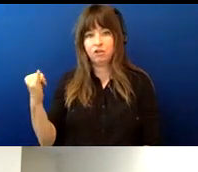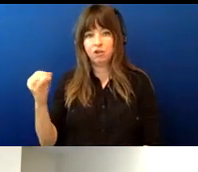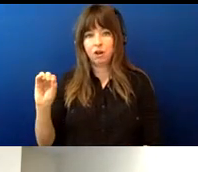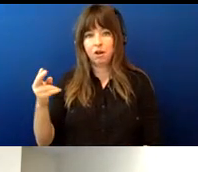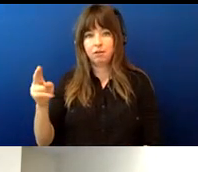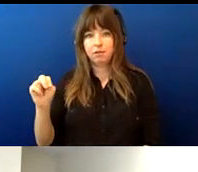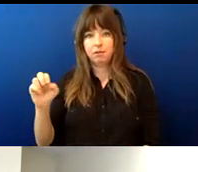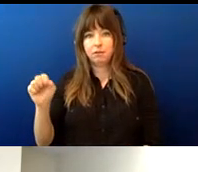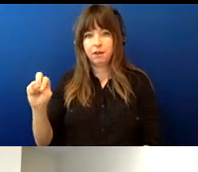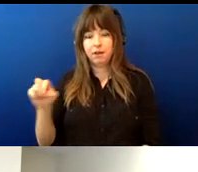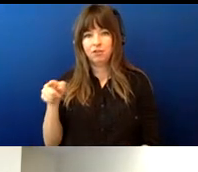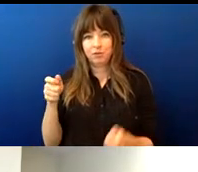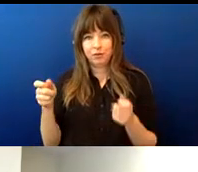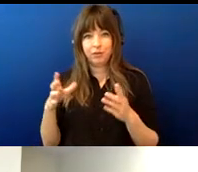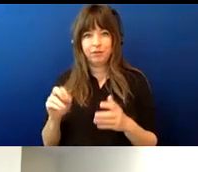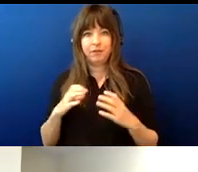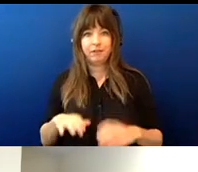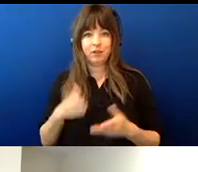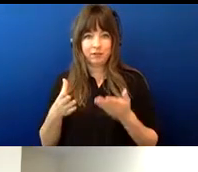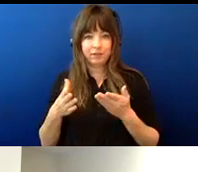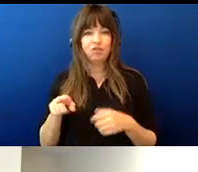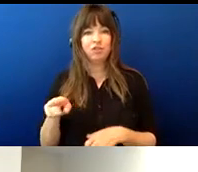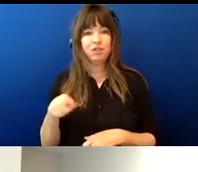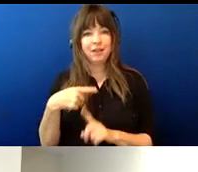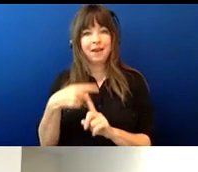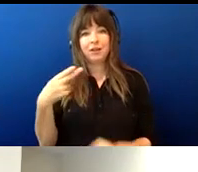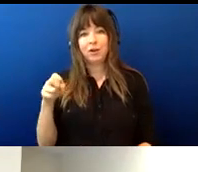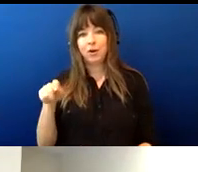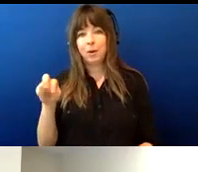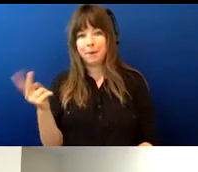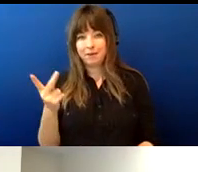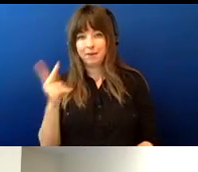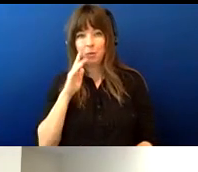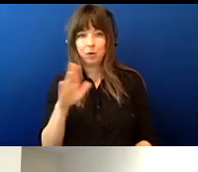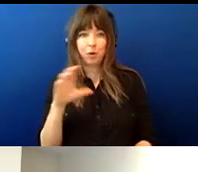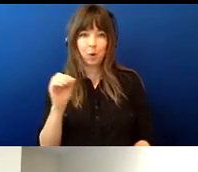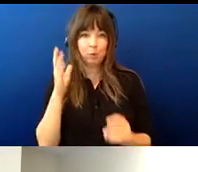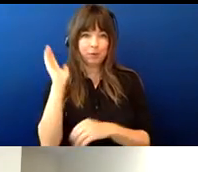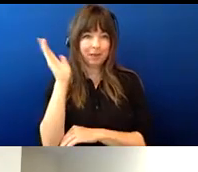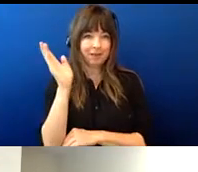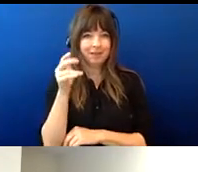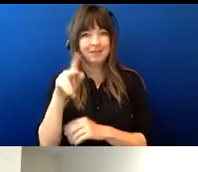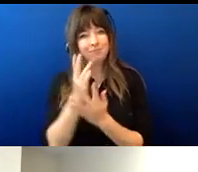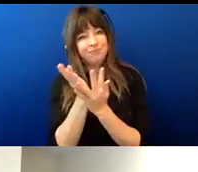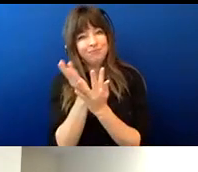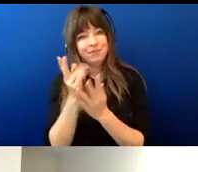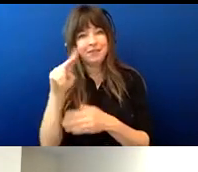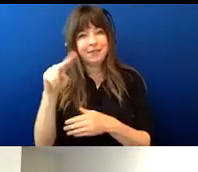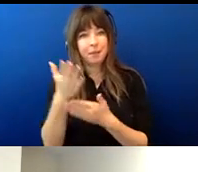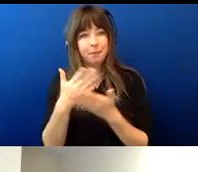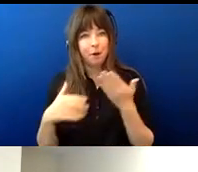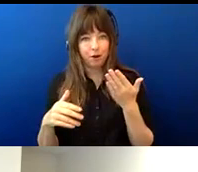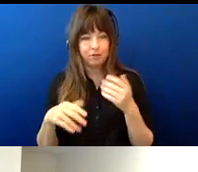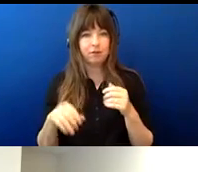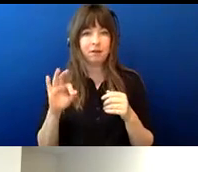uh both uh herman kothy who will be presenting the second portion of this uh data to you and helen neary who is